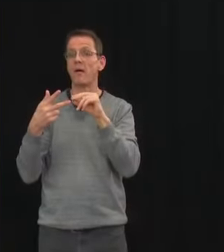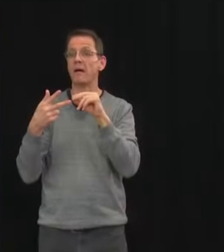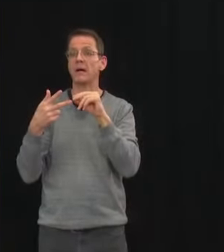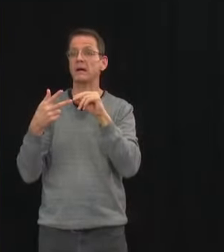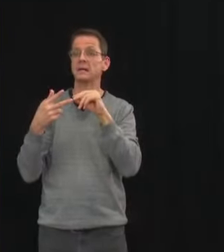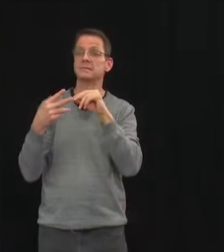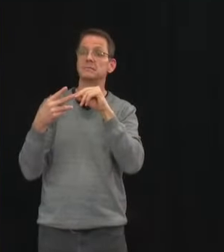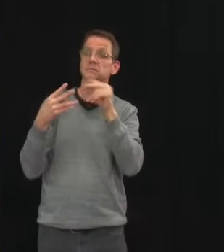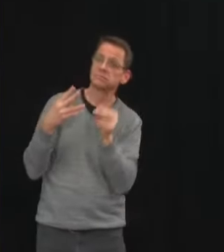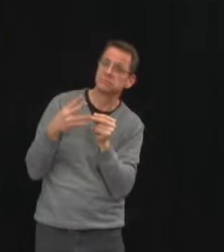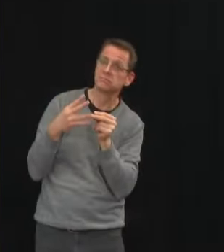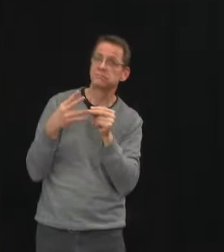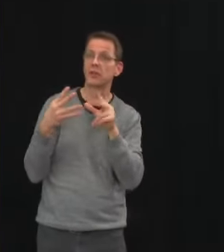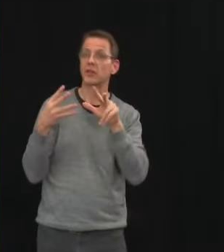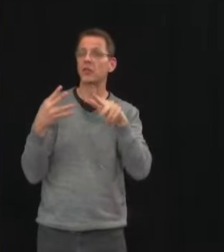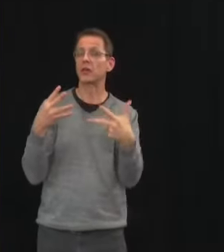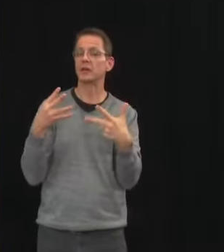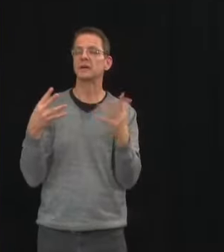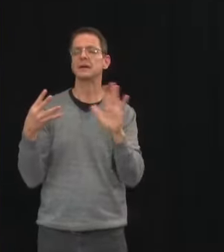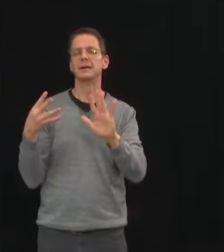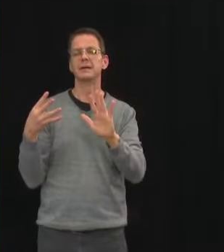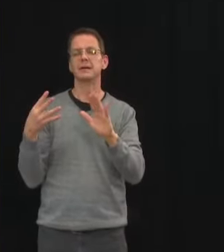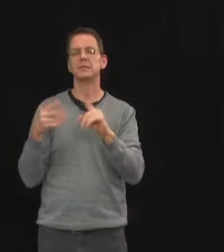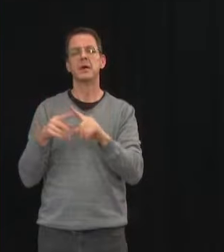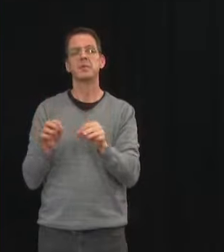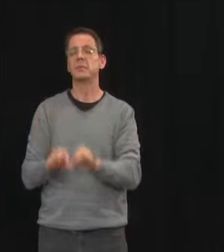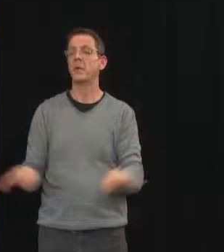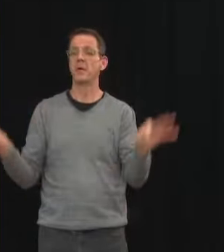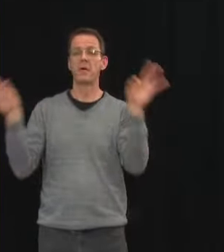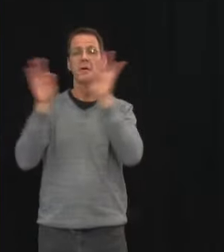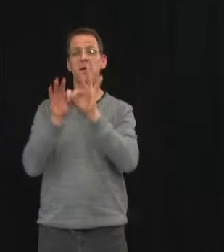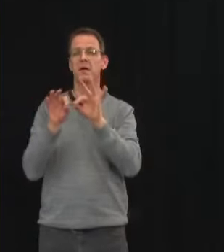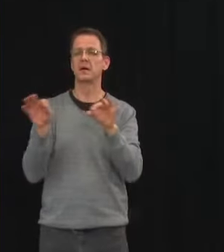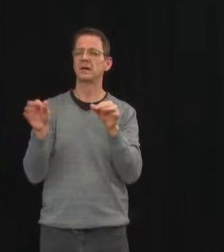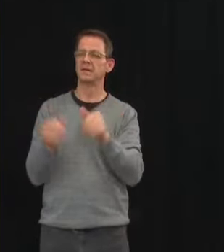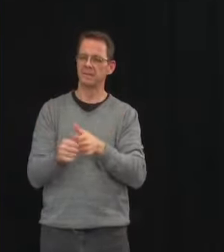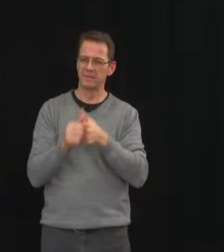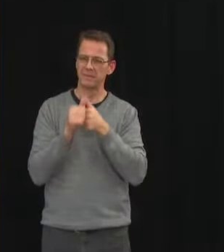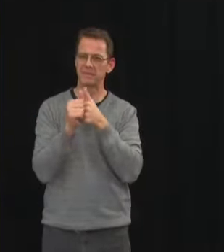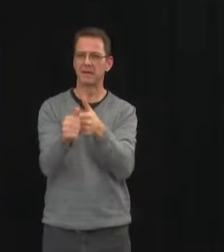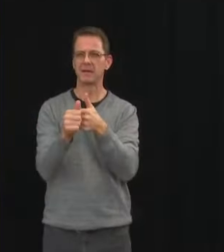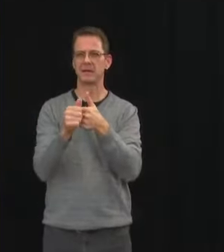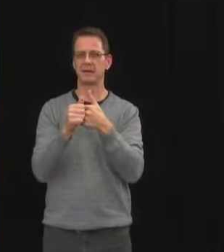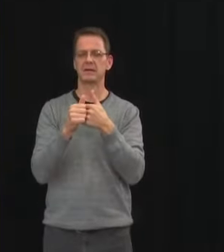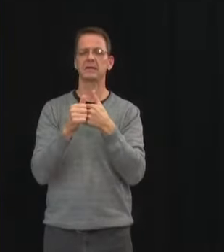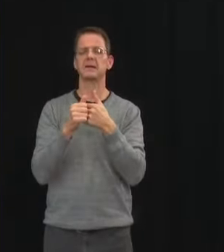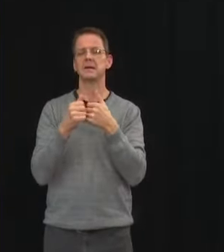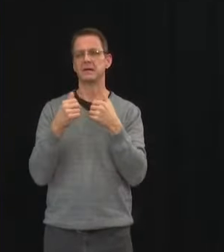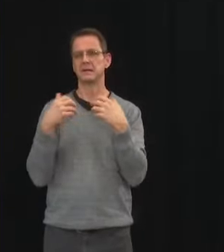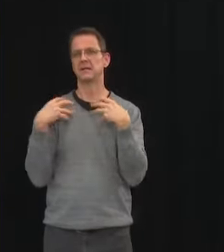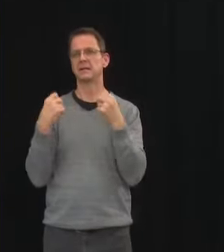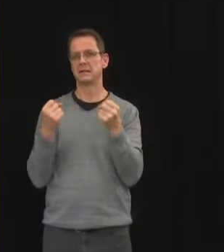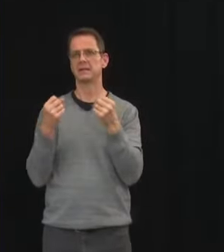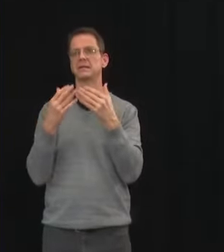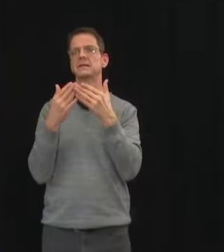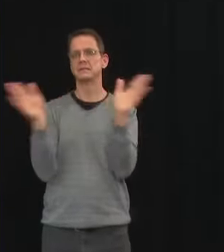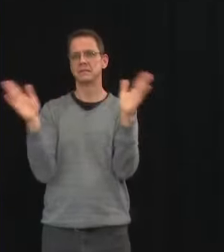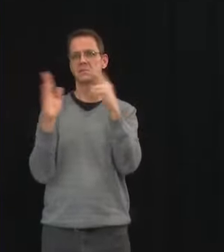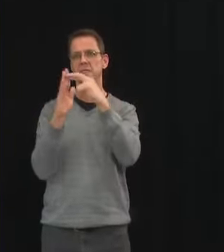So please stay the course and abide by the public health measures. And remember, the lower